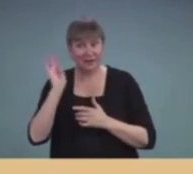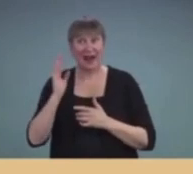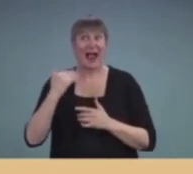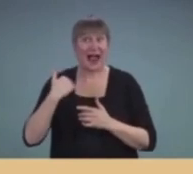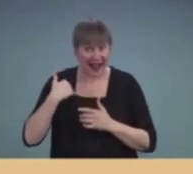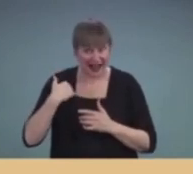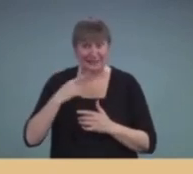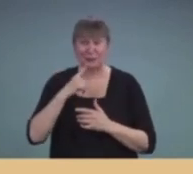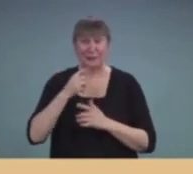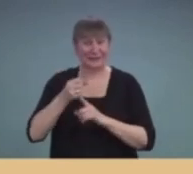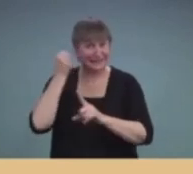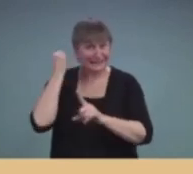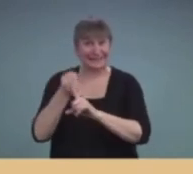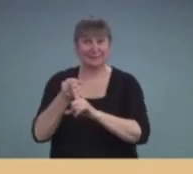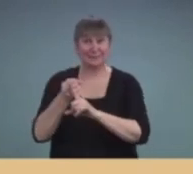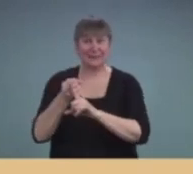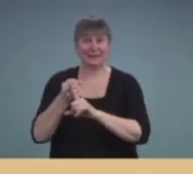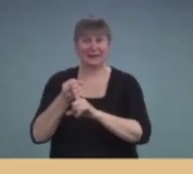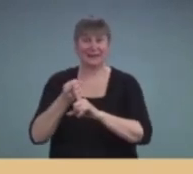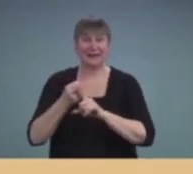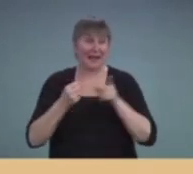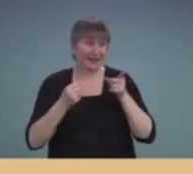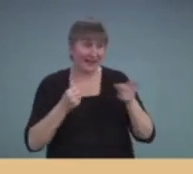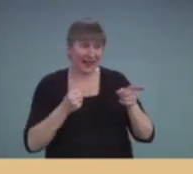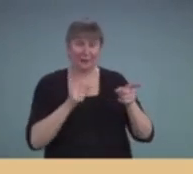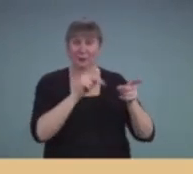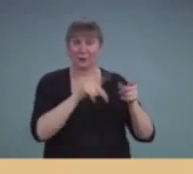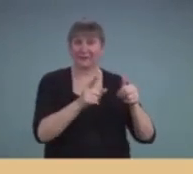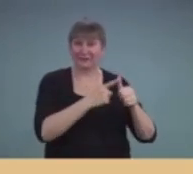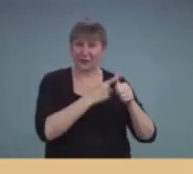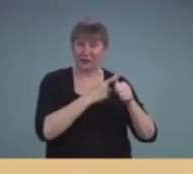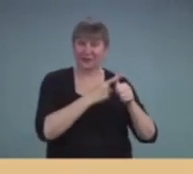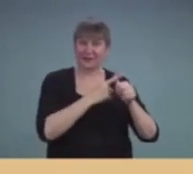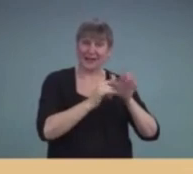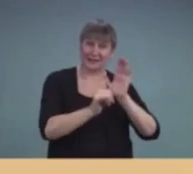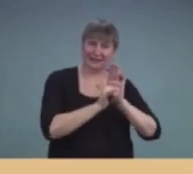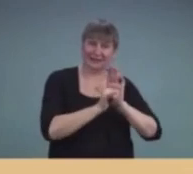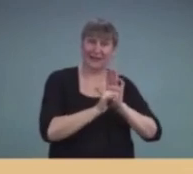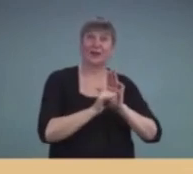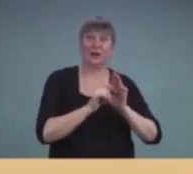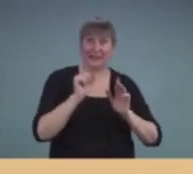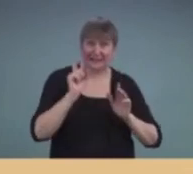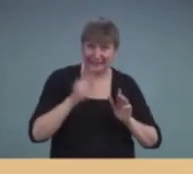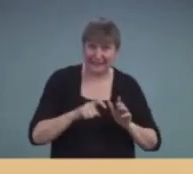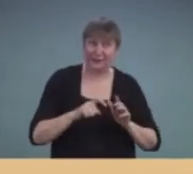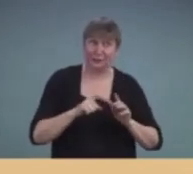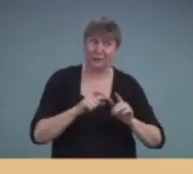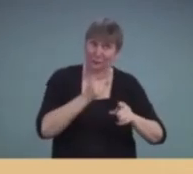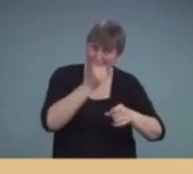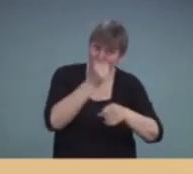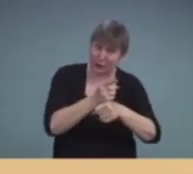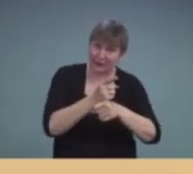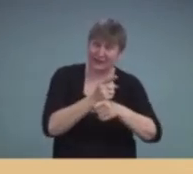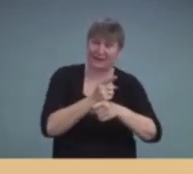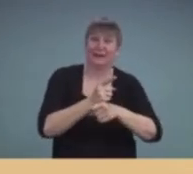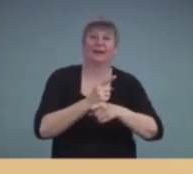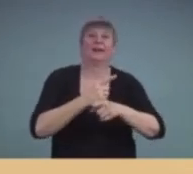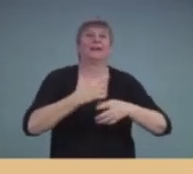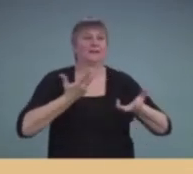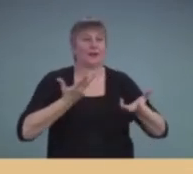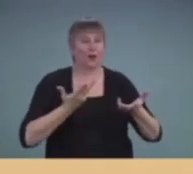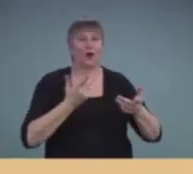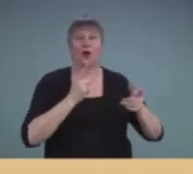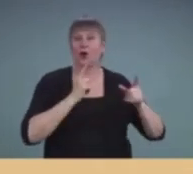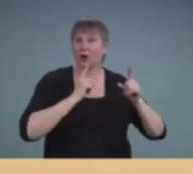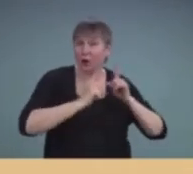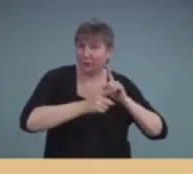diagnosing audiologist is that first point of contact, we want to get it right. So, conversations that you can have